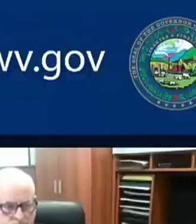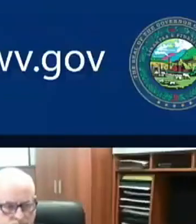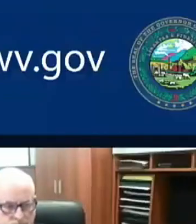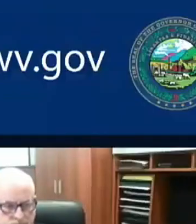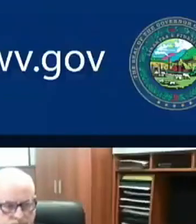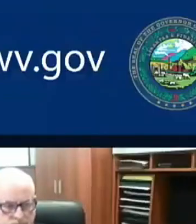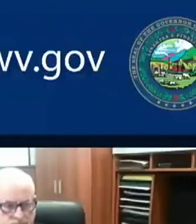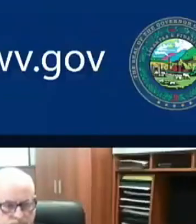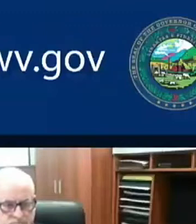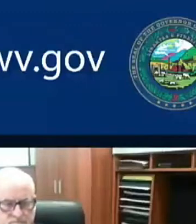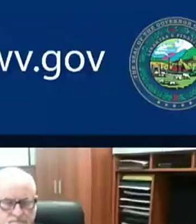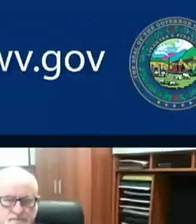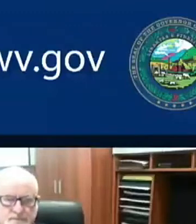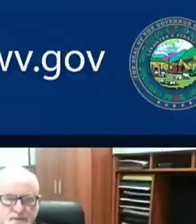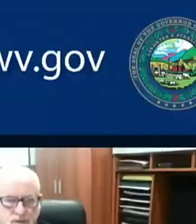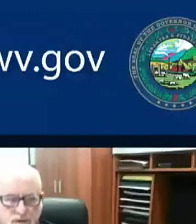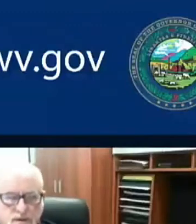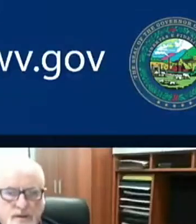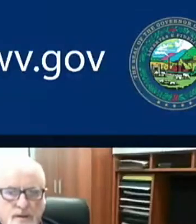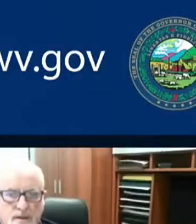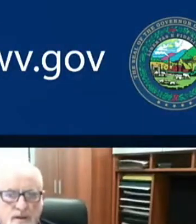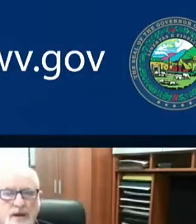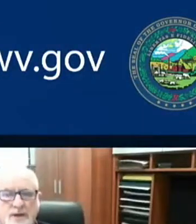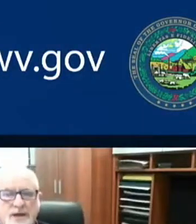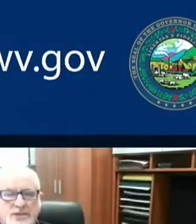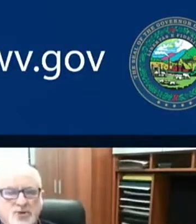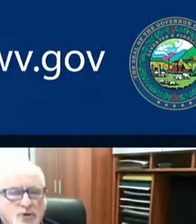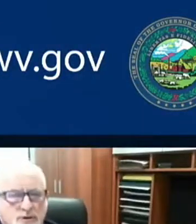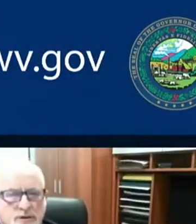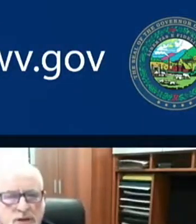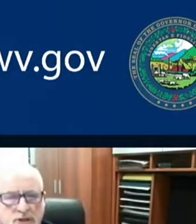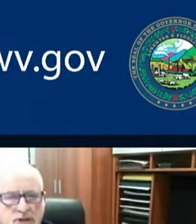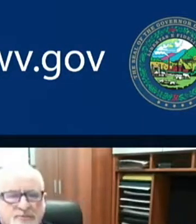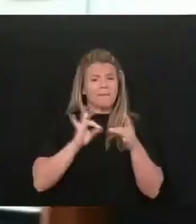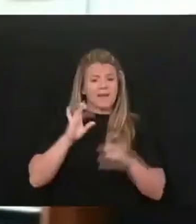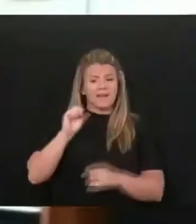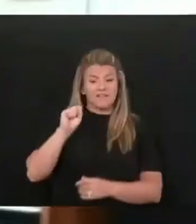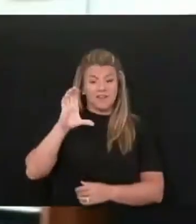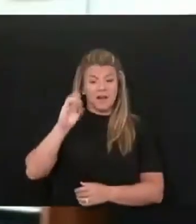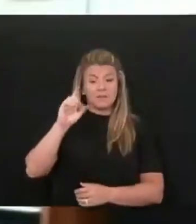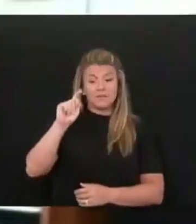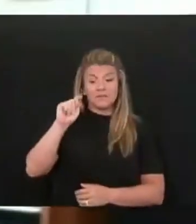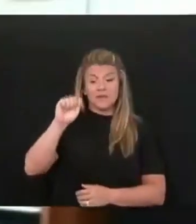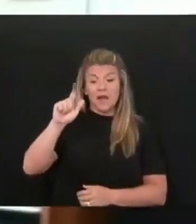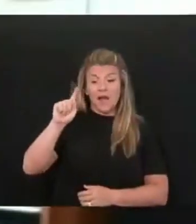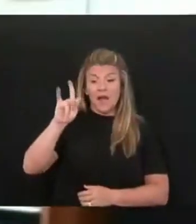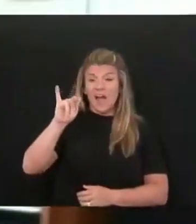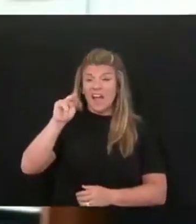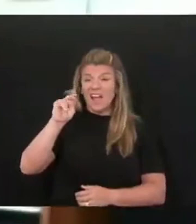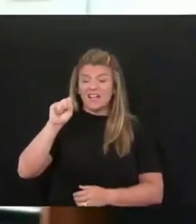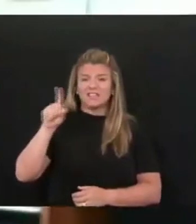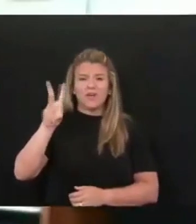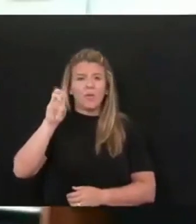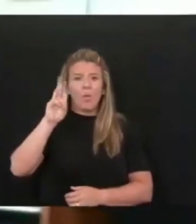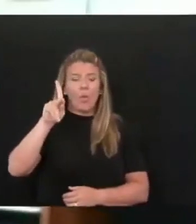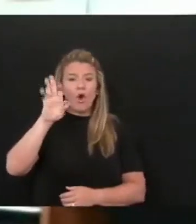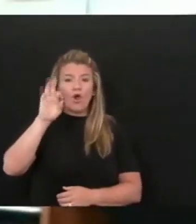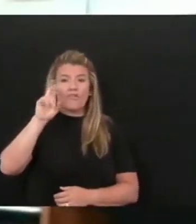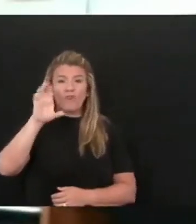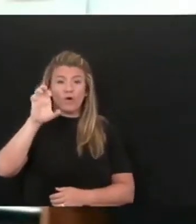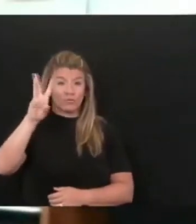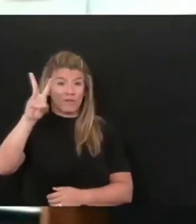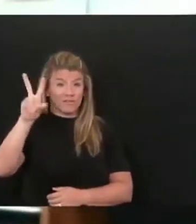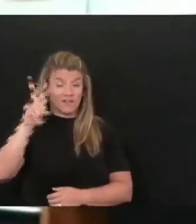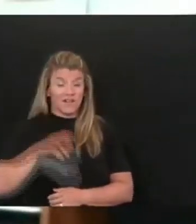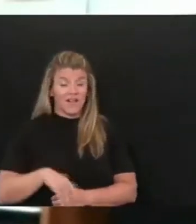Scott Adkins, the Commissioner of Workforce West Virginia. Thanks, Jordan. And good afternoon. As Governor Justice said, Workforce West Virginia